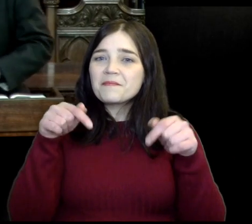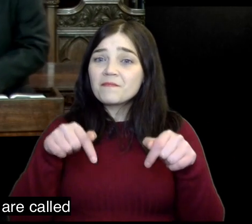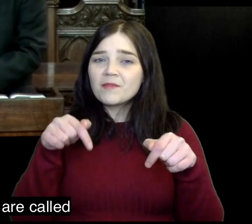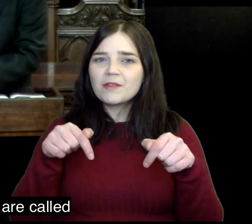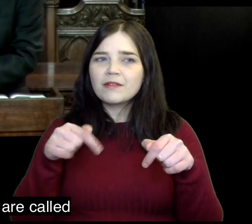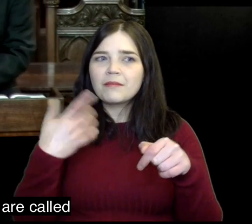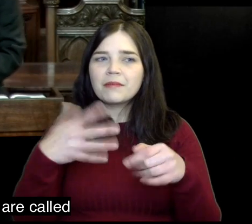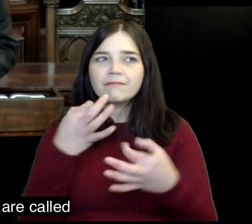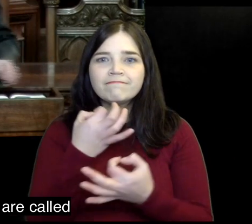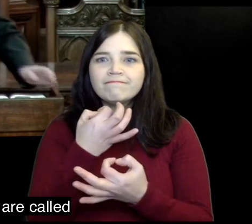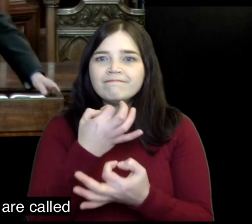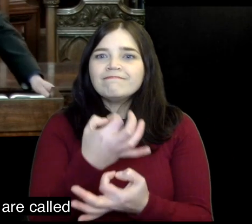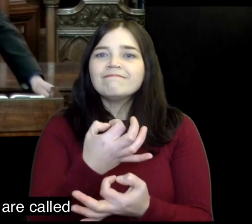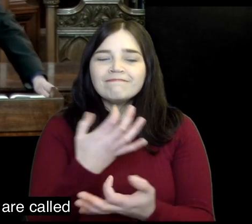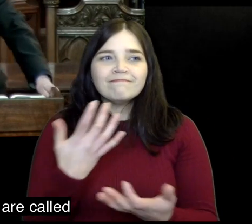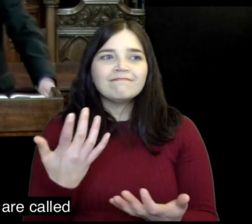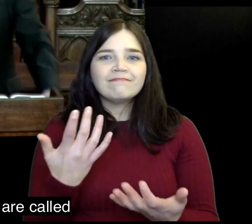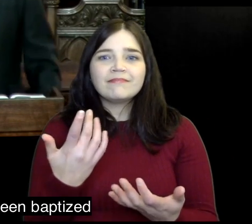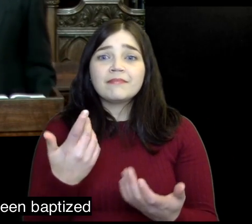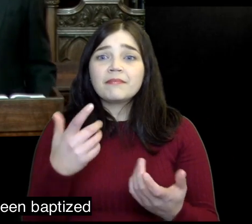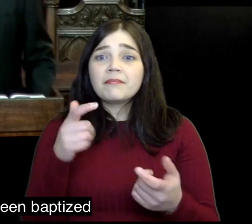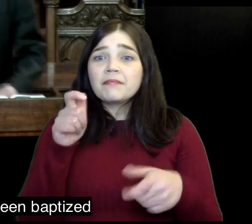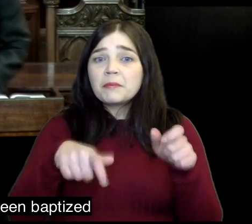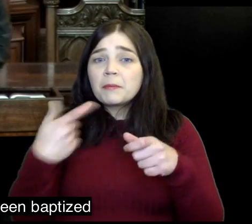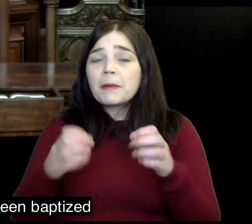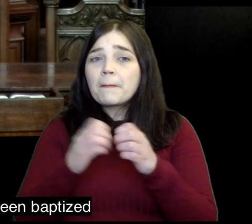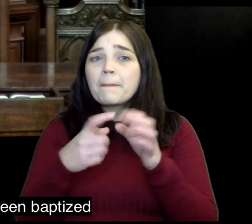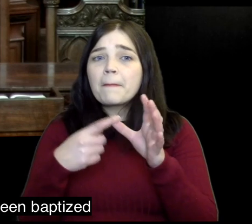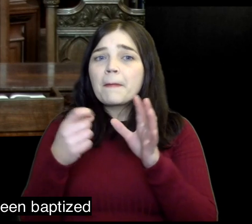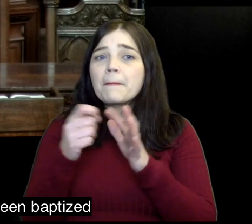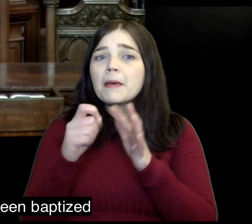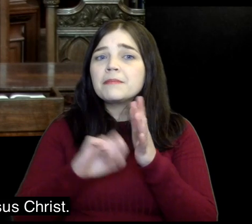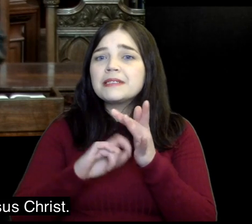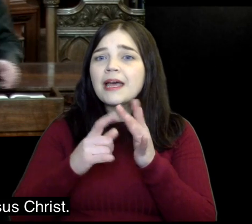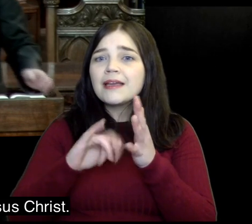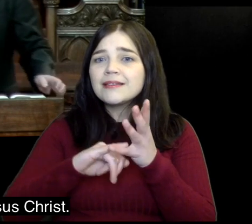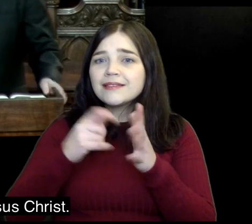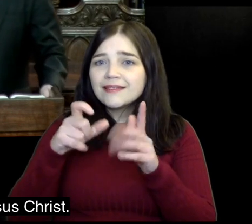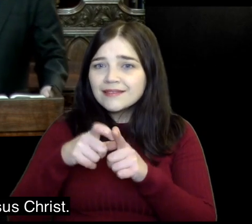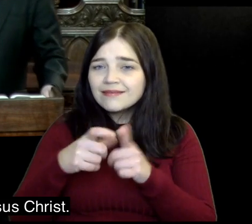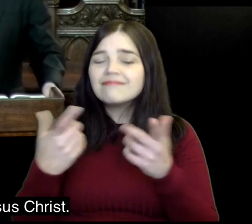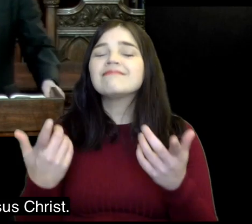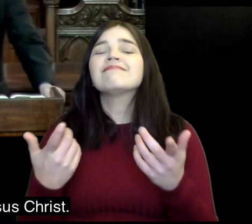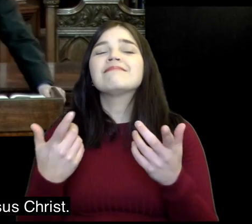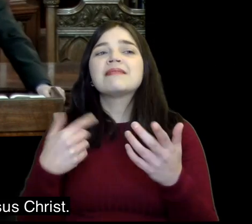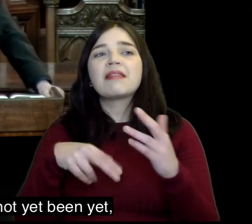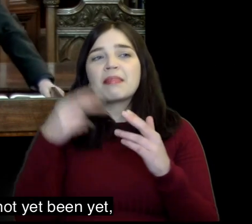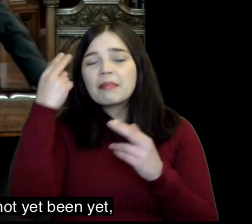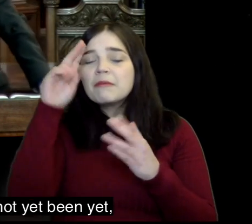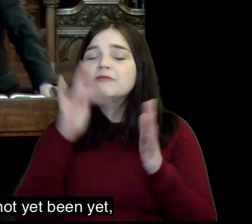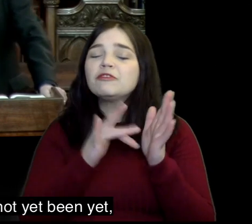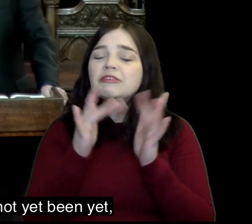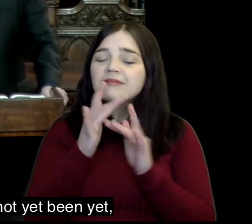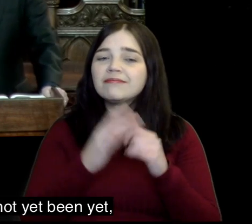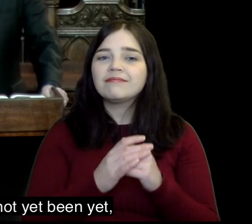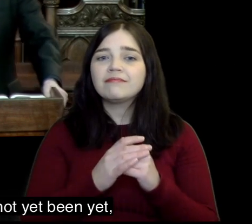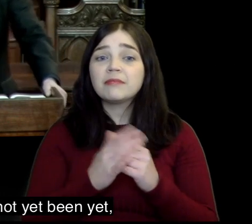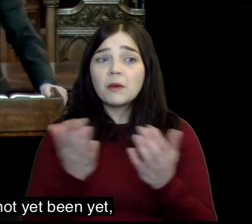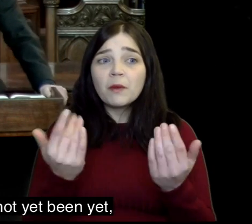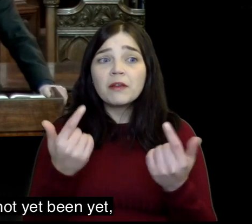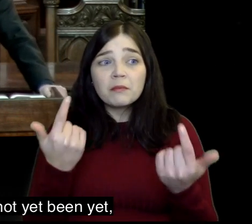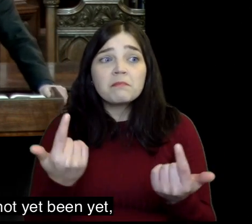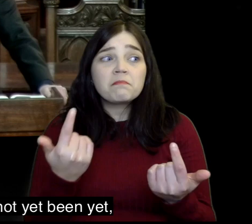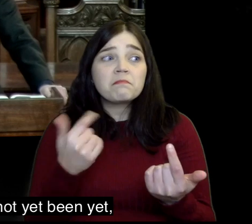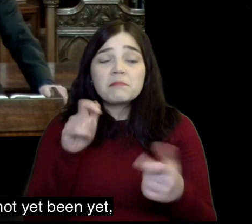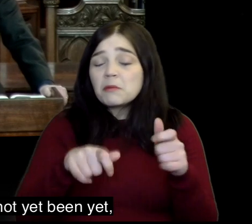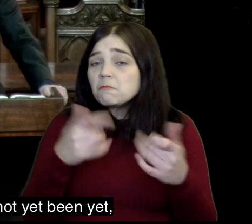Welcome you who are called and you who have been baptized into the name of Jesus Christ and welcome you who have not yet